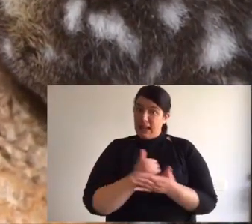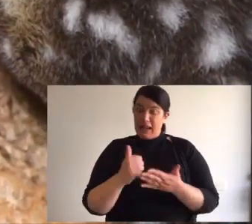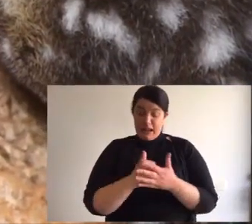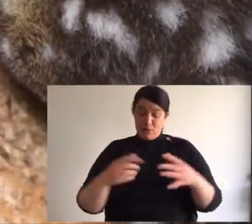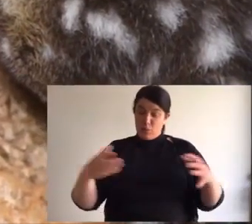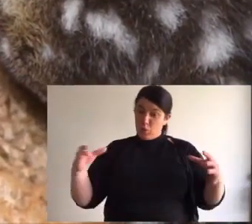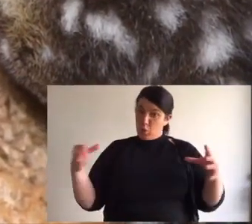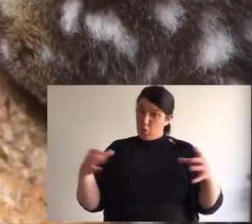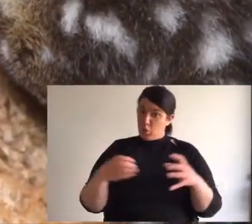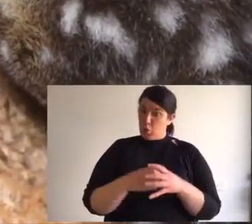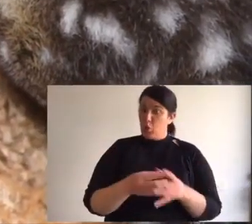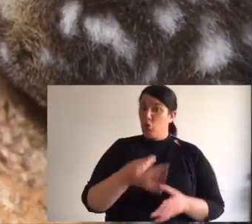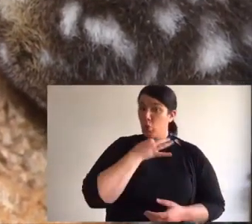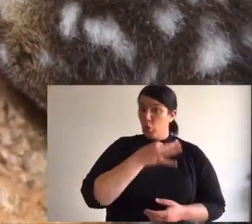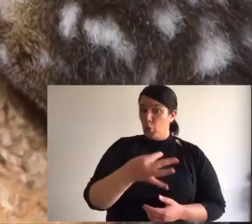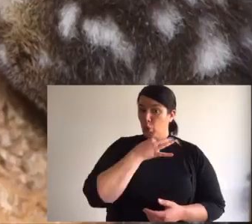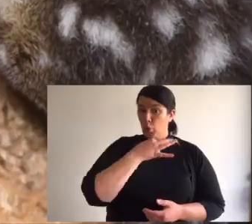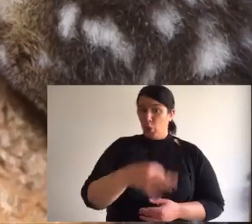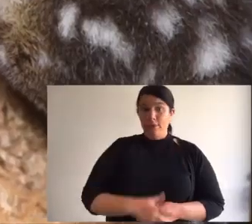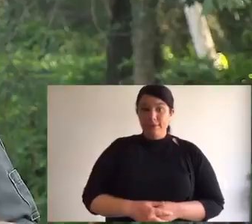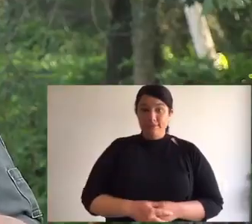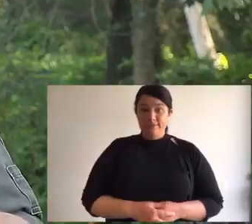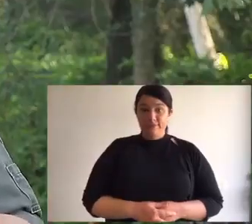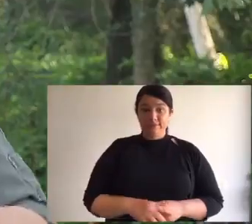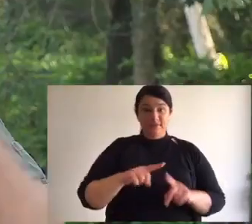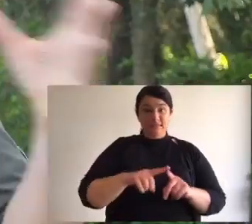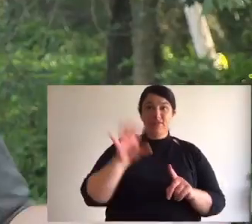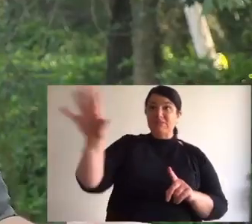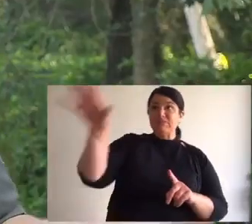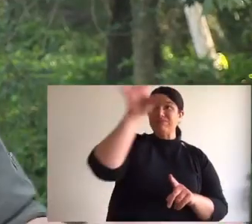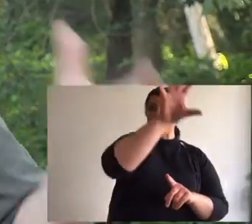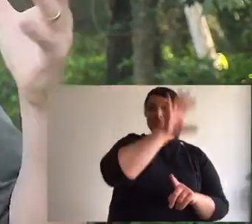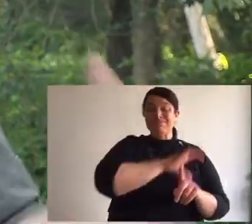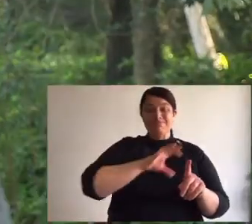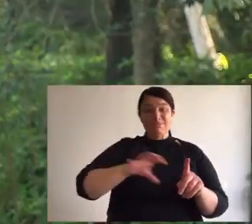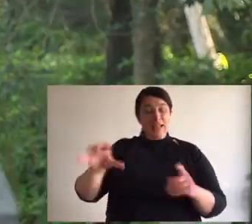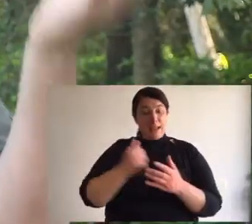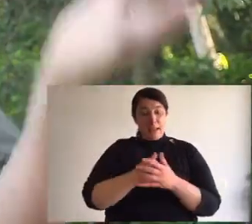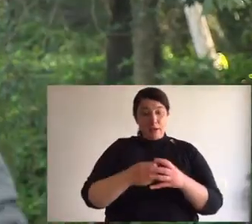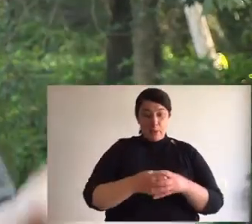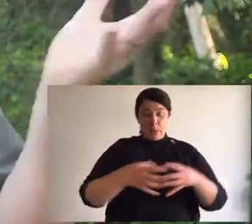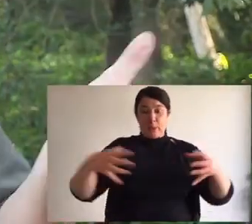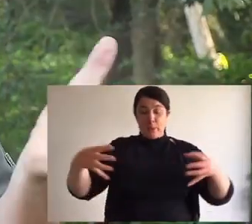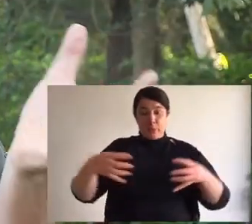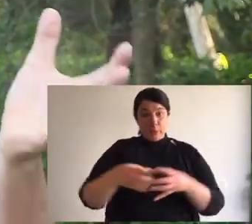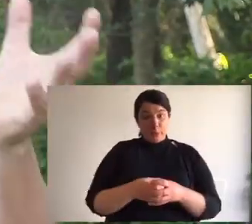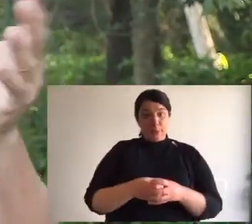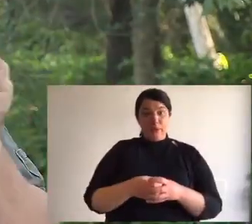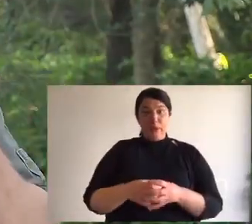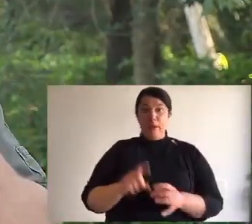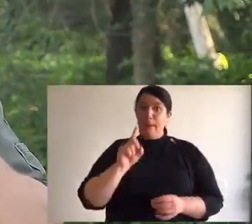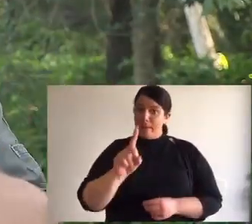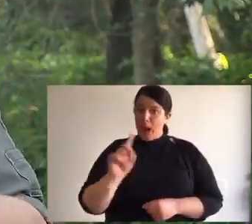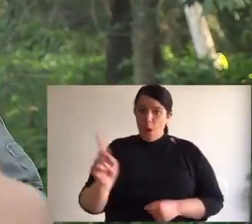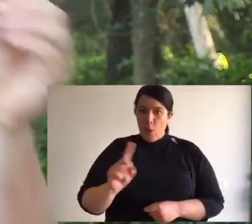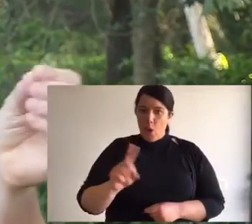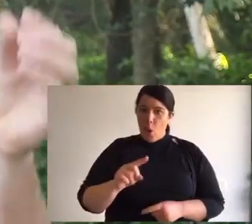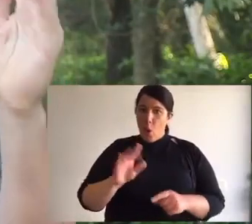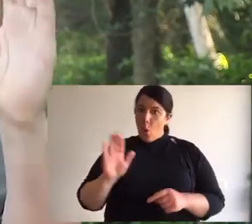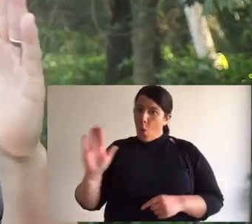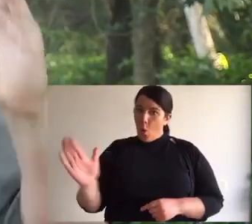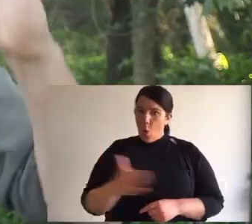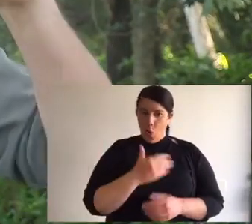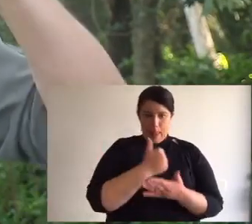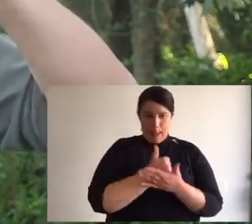are facing extinction, certainly on mainland now. And through various areas their populations fluctuate. But the common